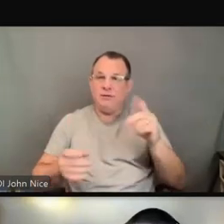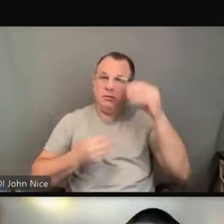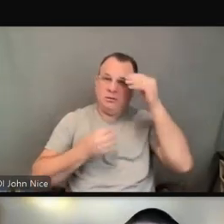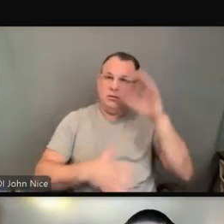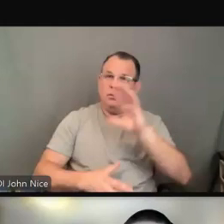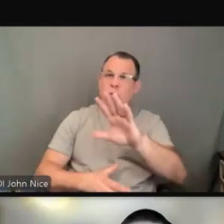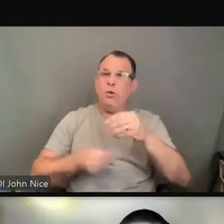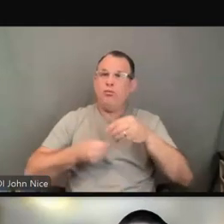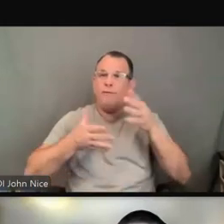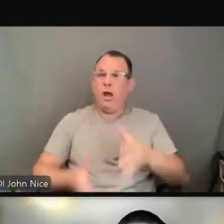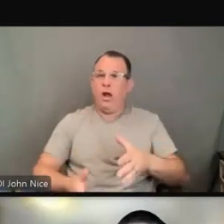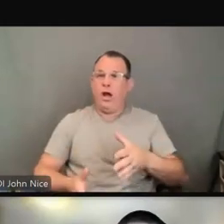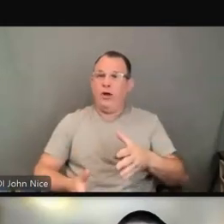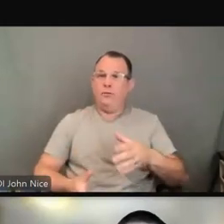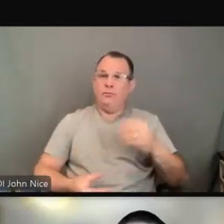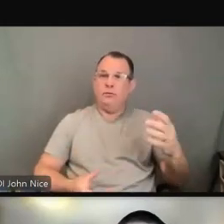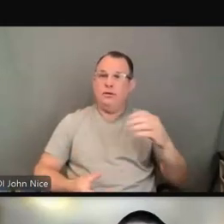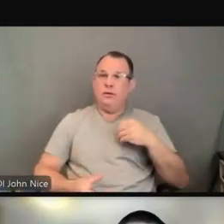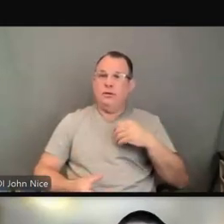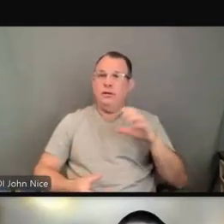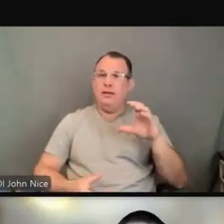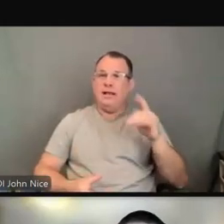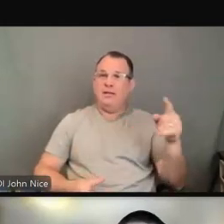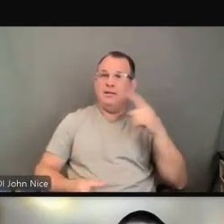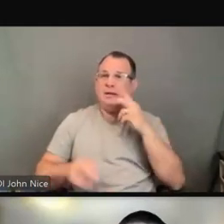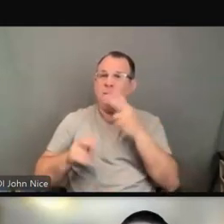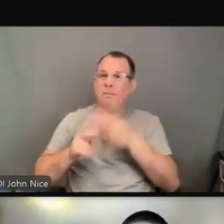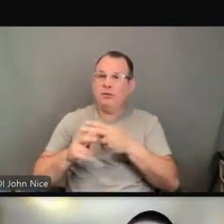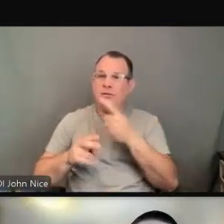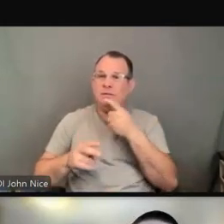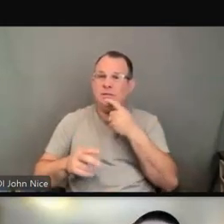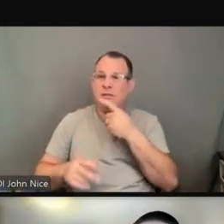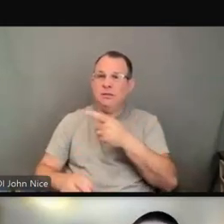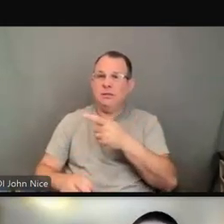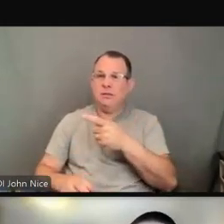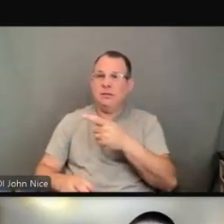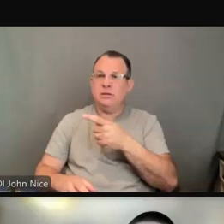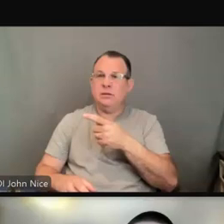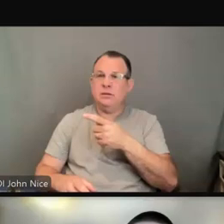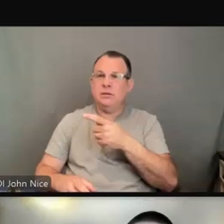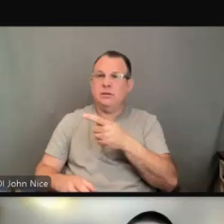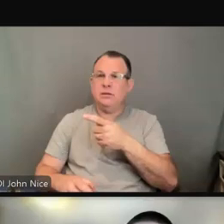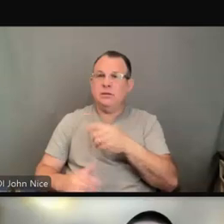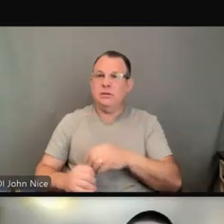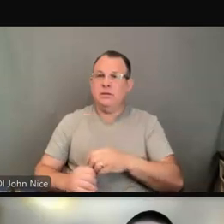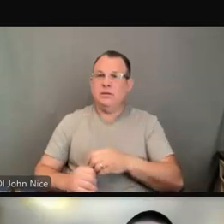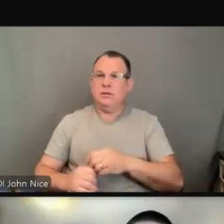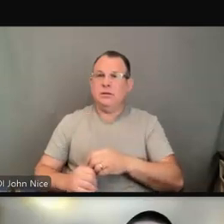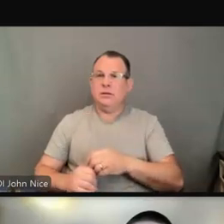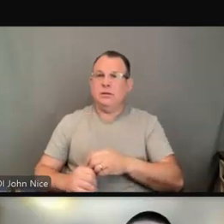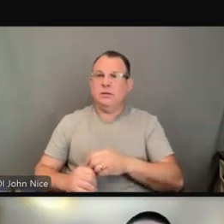as Kathy was describing before, when a patient, you know,